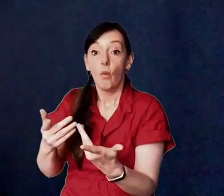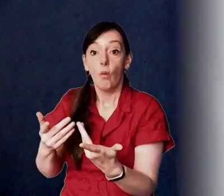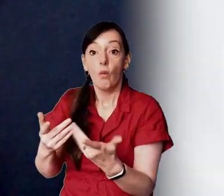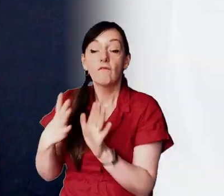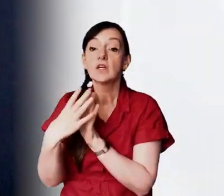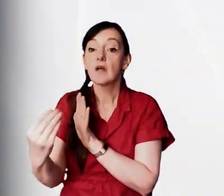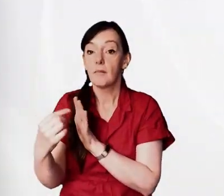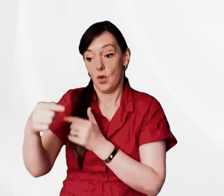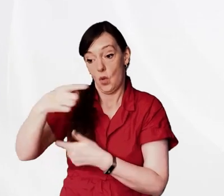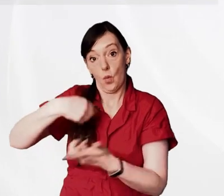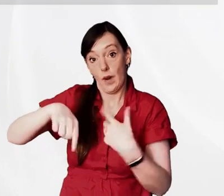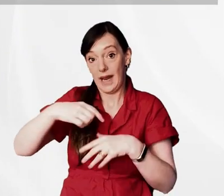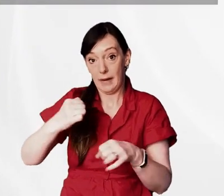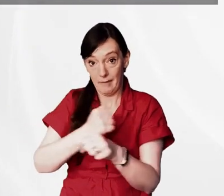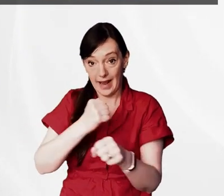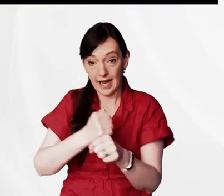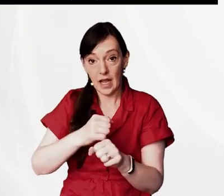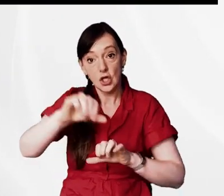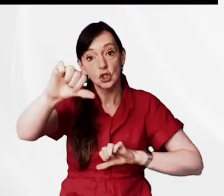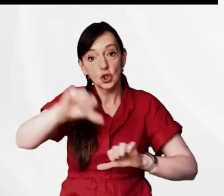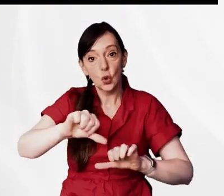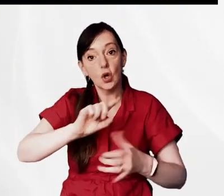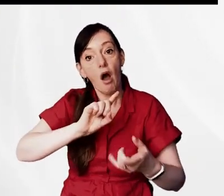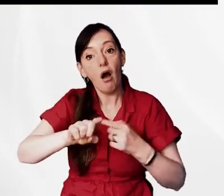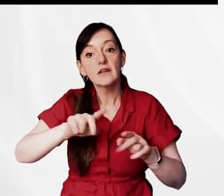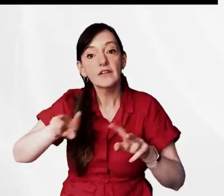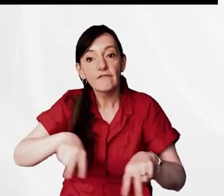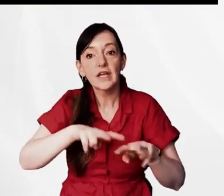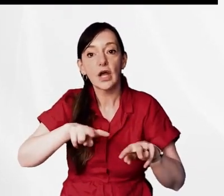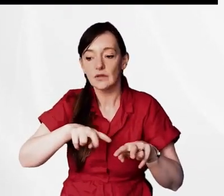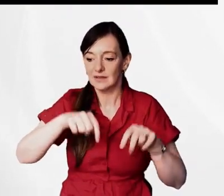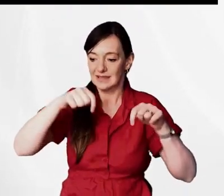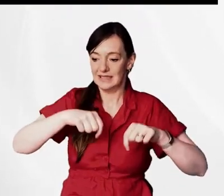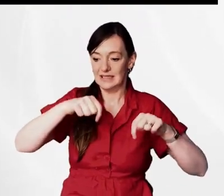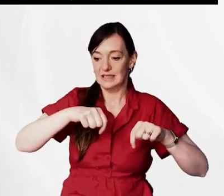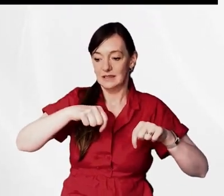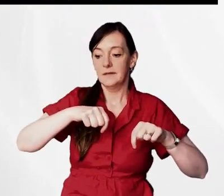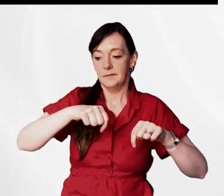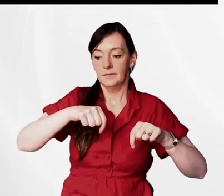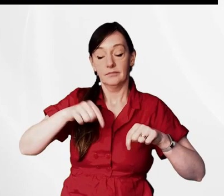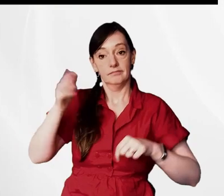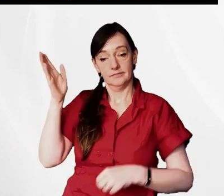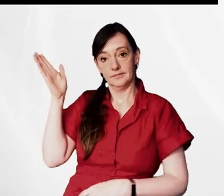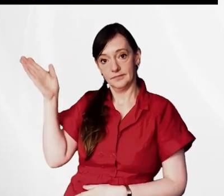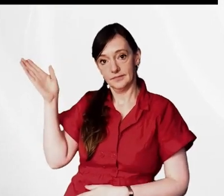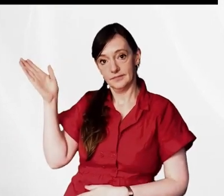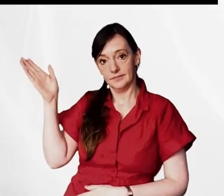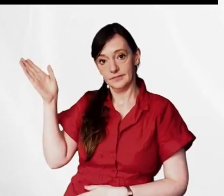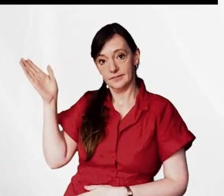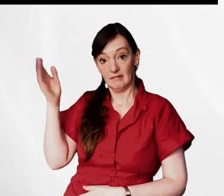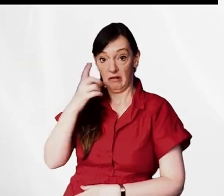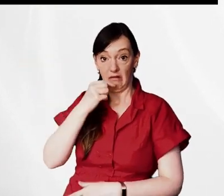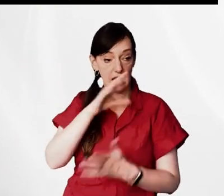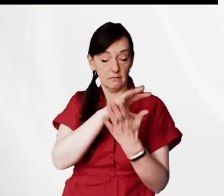you could use one of the short answer videos that we produce at solas they've been used over a million times now by people to start evangelistic conversations in